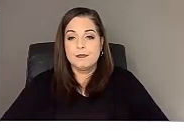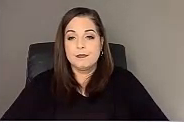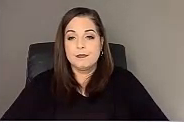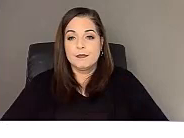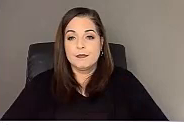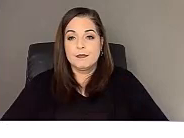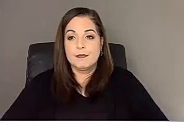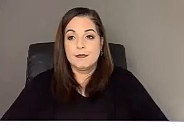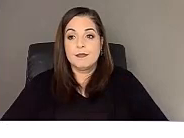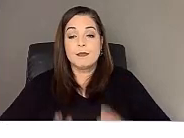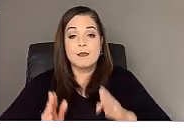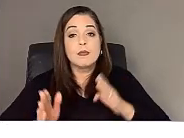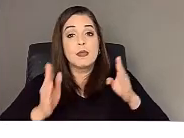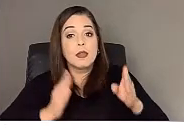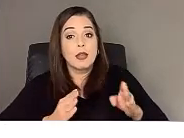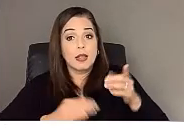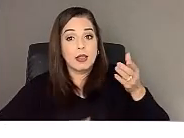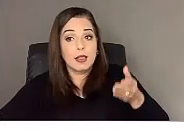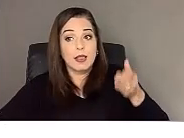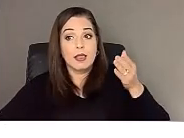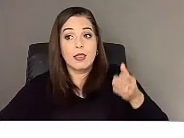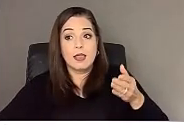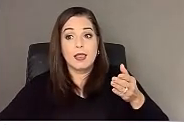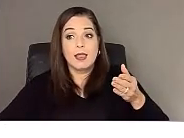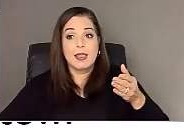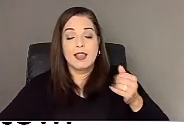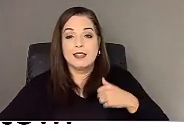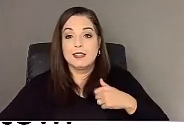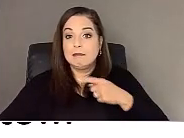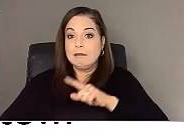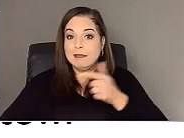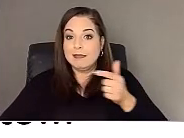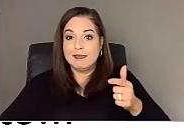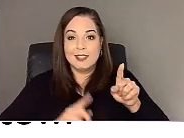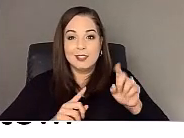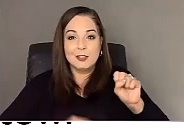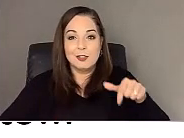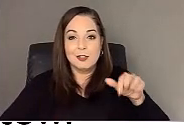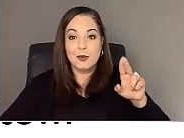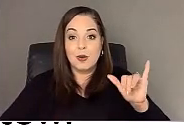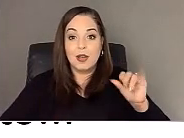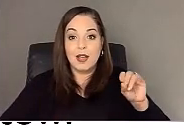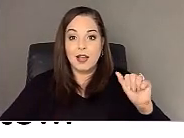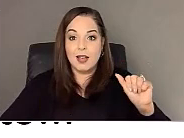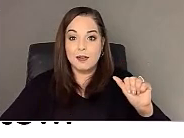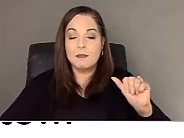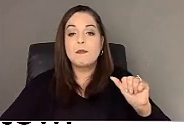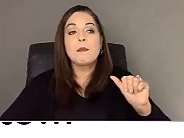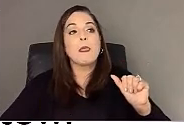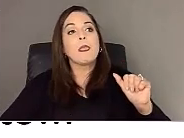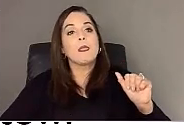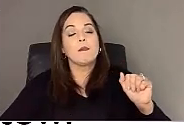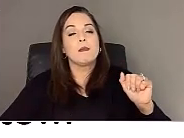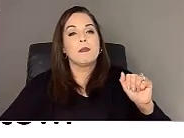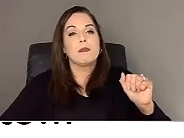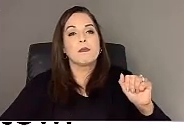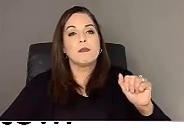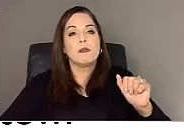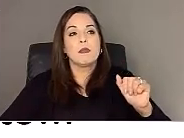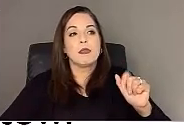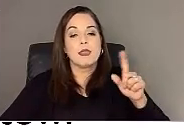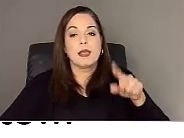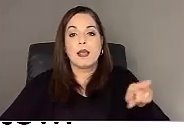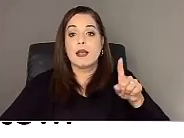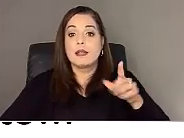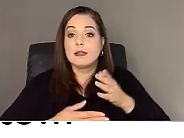And this, that's okay. So, um, this is Sequoia and, uh, some of